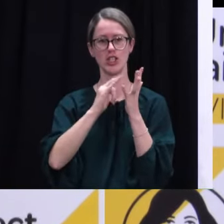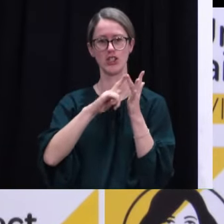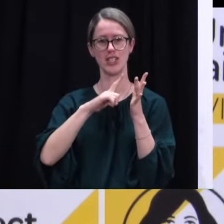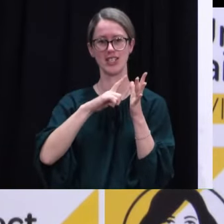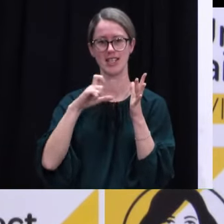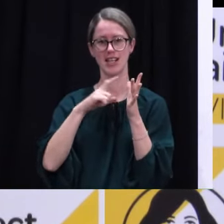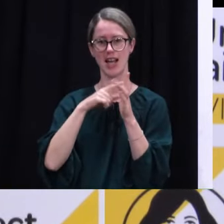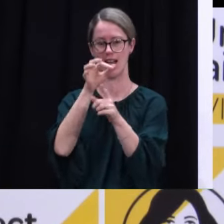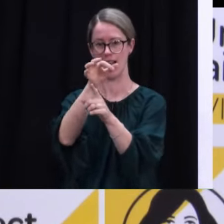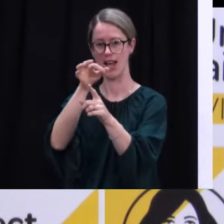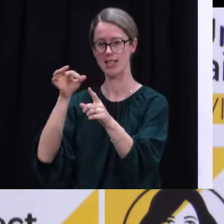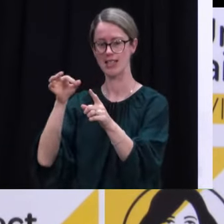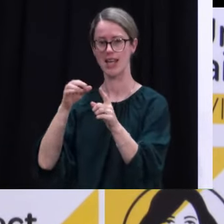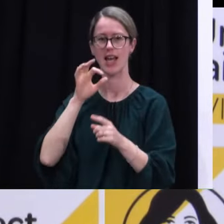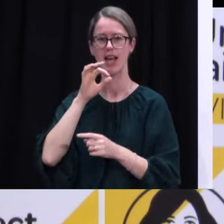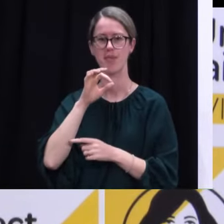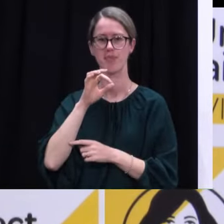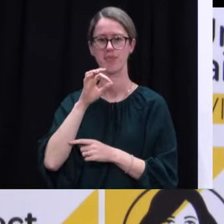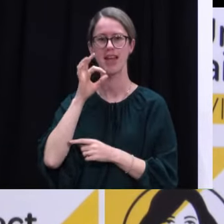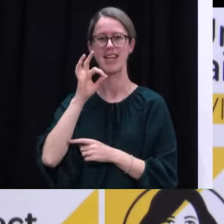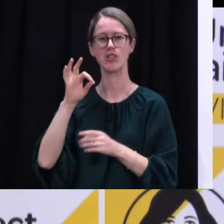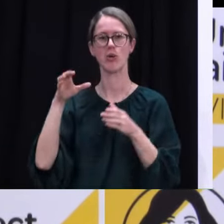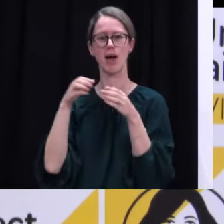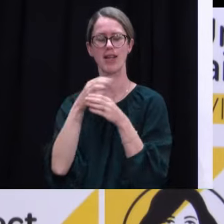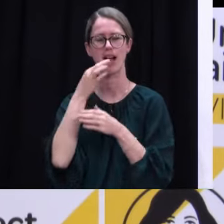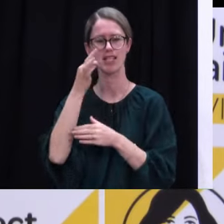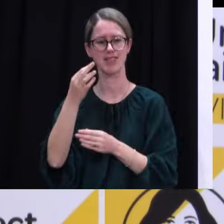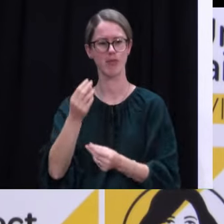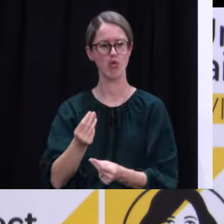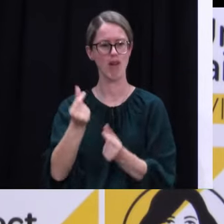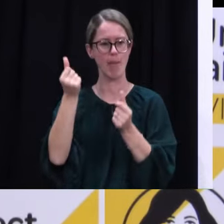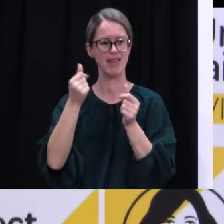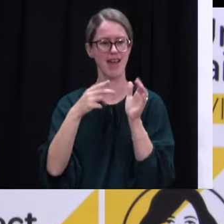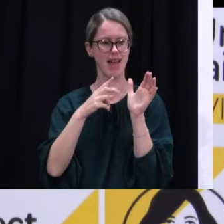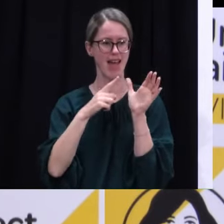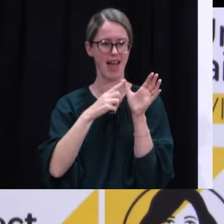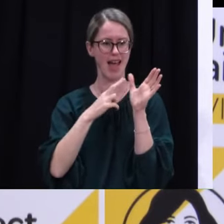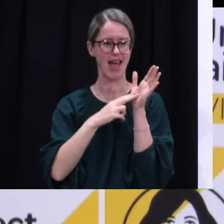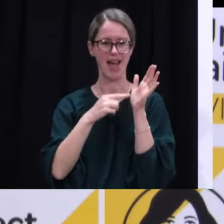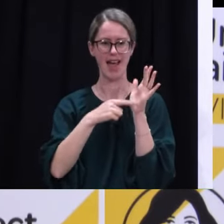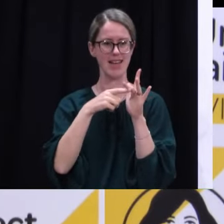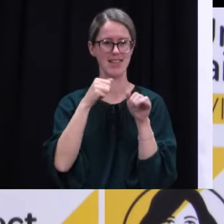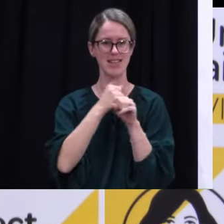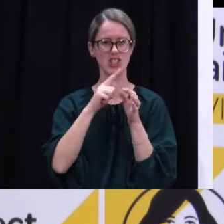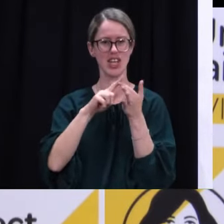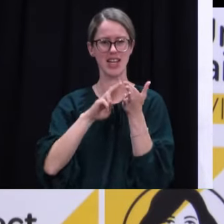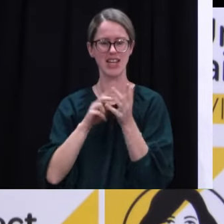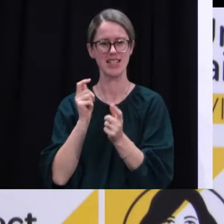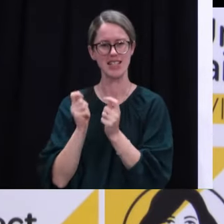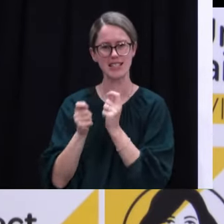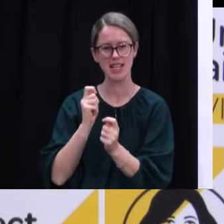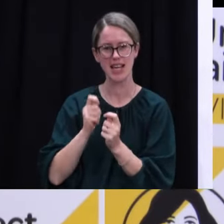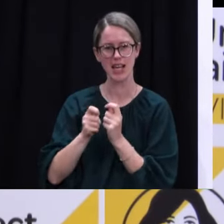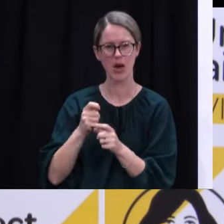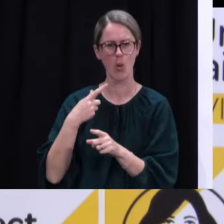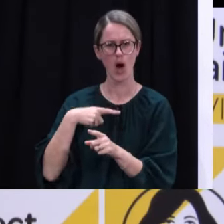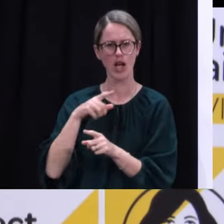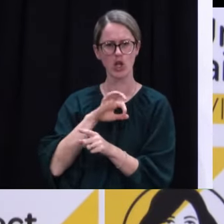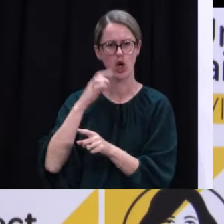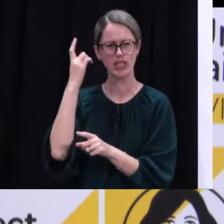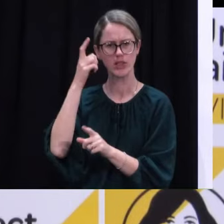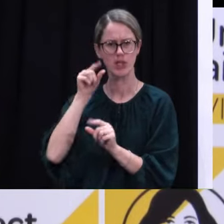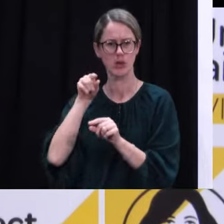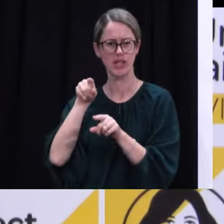National is calling for rapid antigen testing to be part of the toolbox. Why is that not being considered or why is that not in our toolbox?